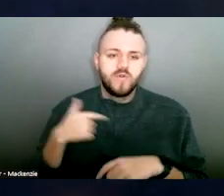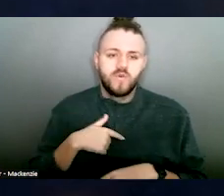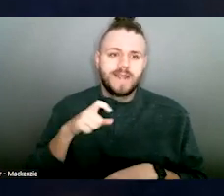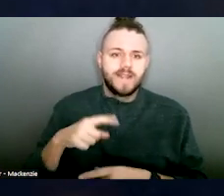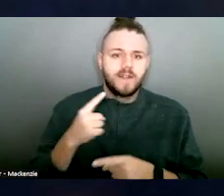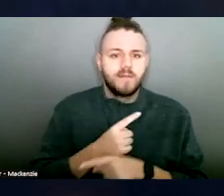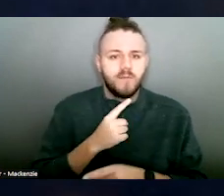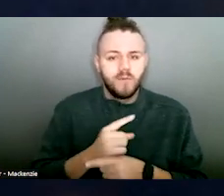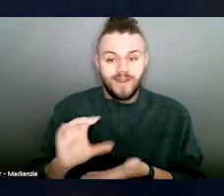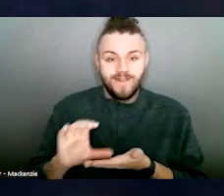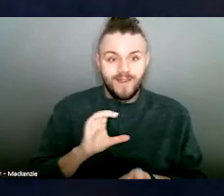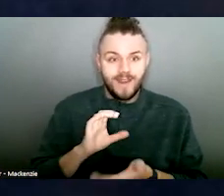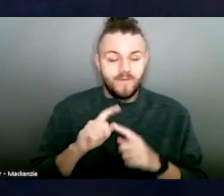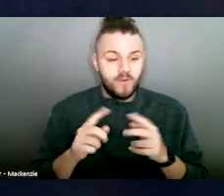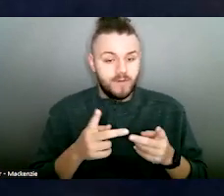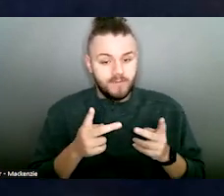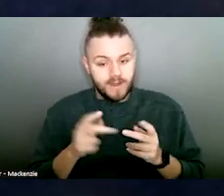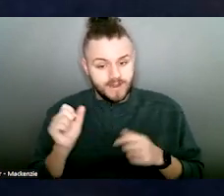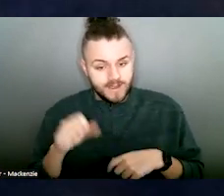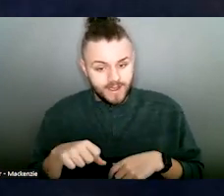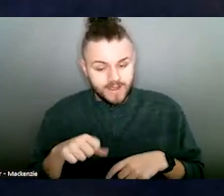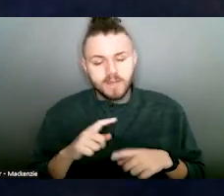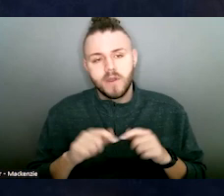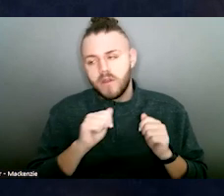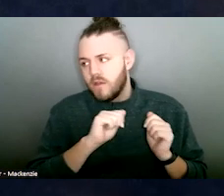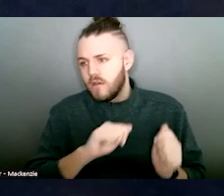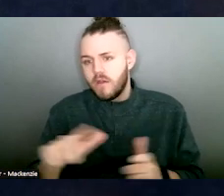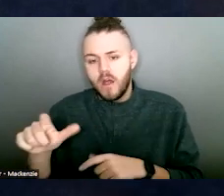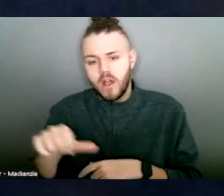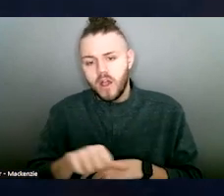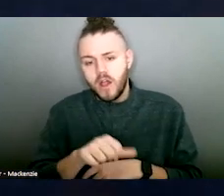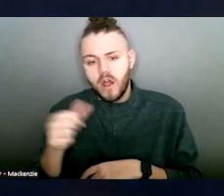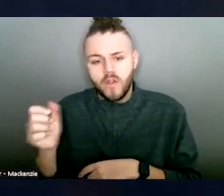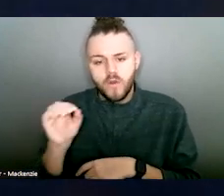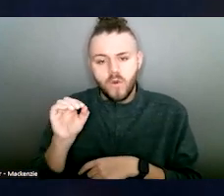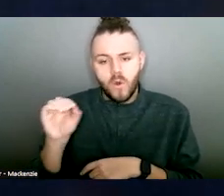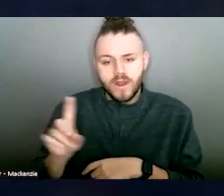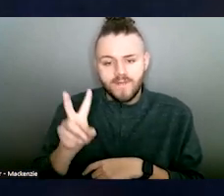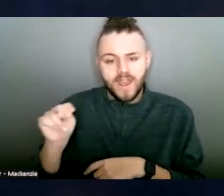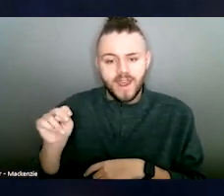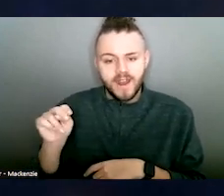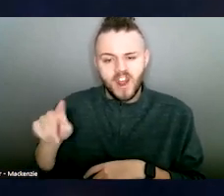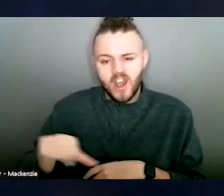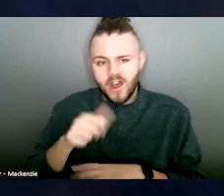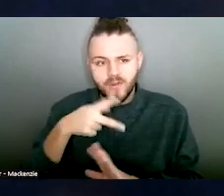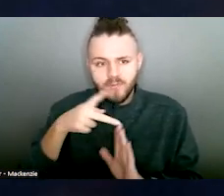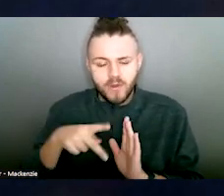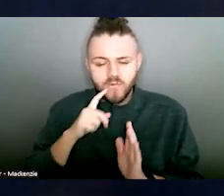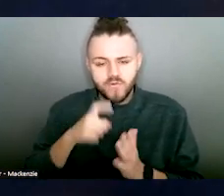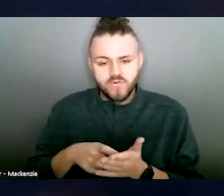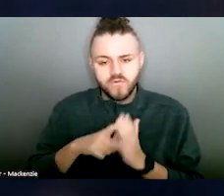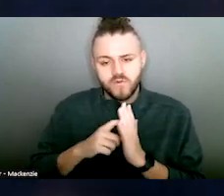places, but also all the other ODBN 76 member programs that deserve the support